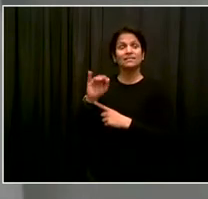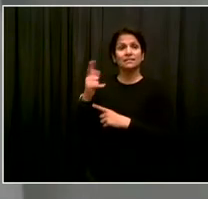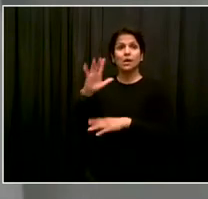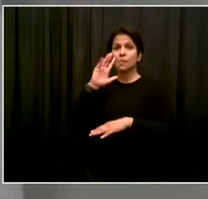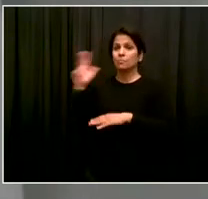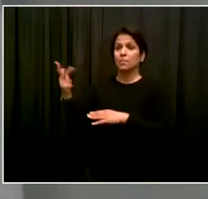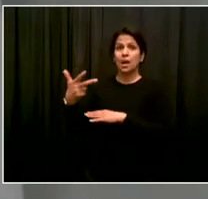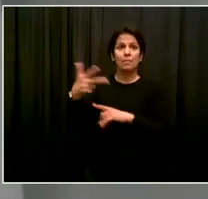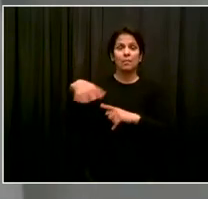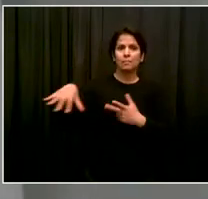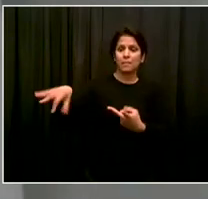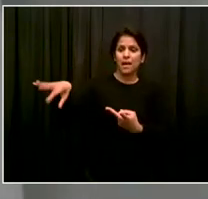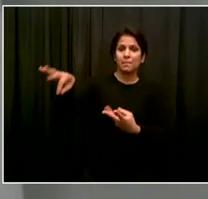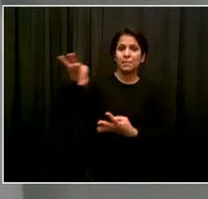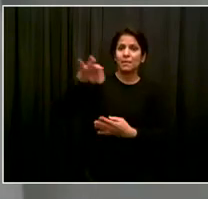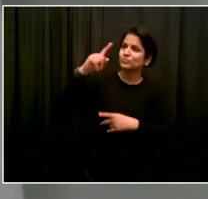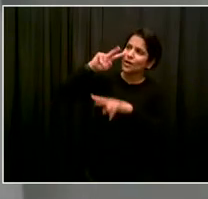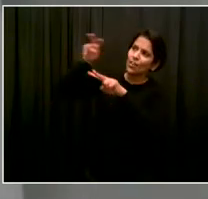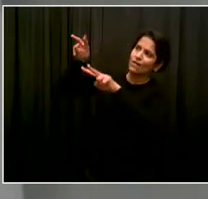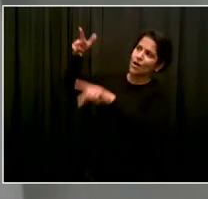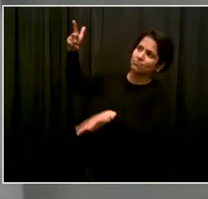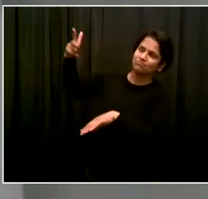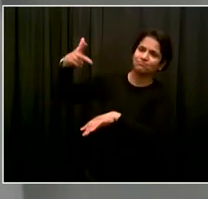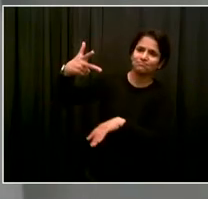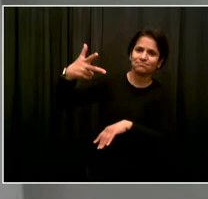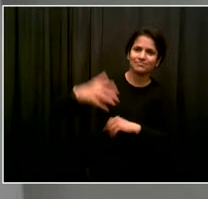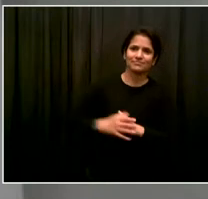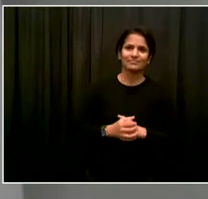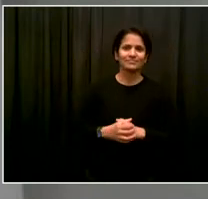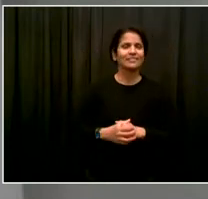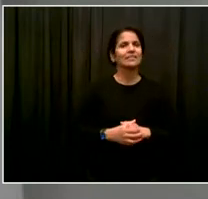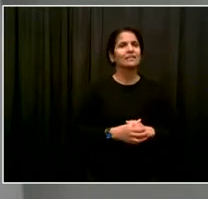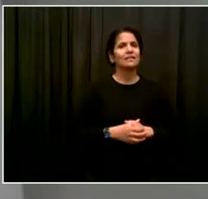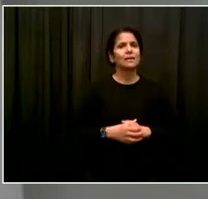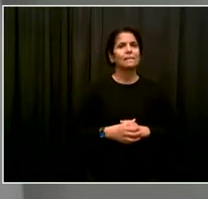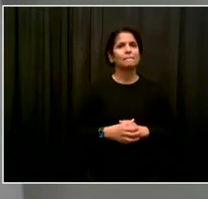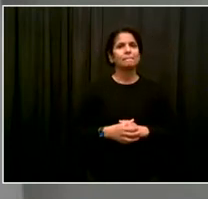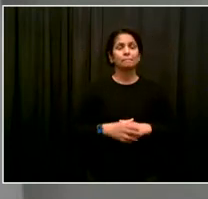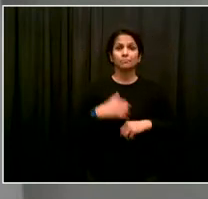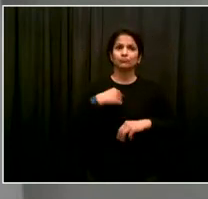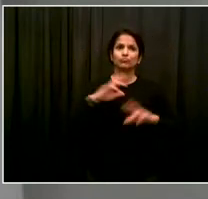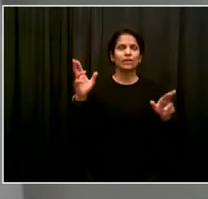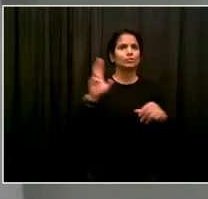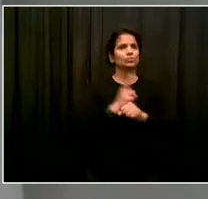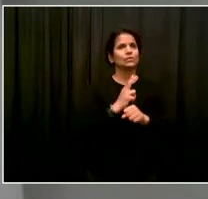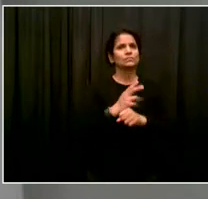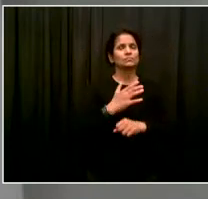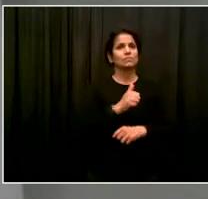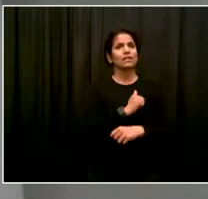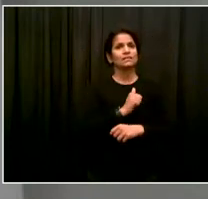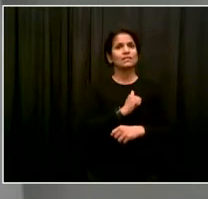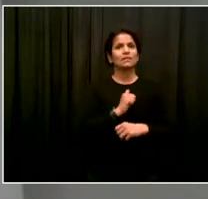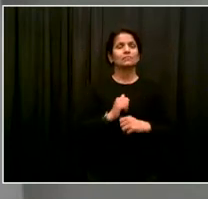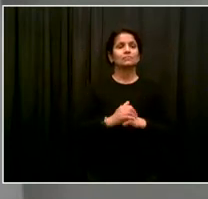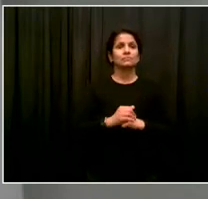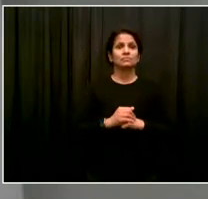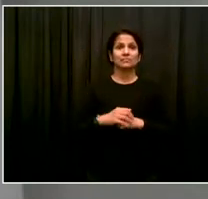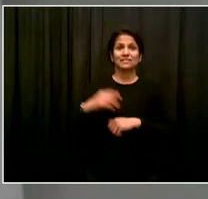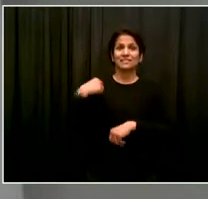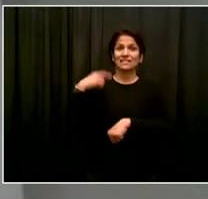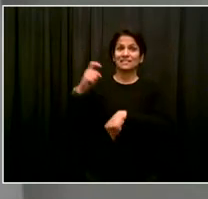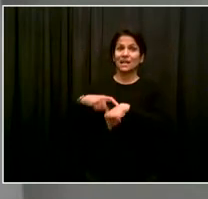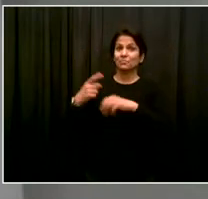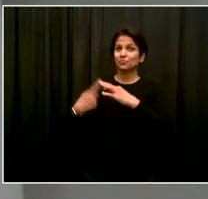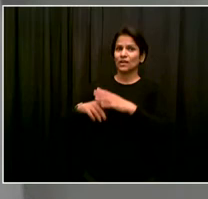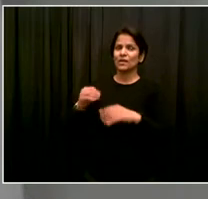and using that bin to put my organics back in it and to make sure that I'm being a good New Yorker here in our biomedical. So thank you,